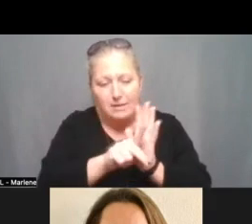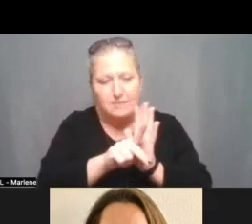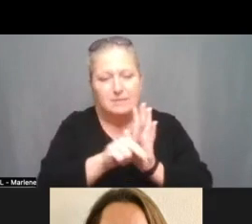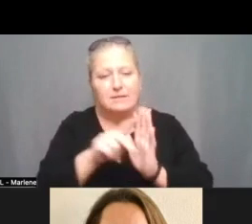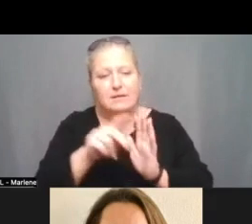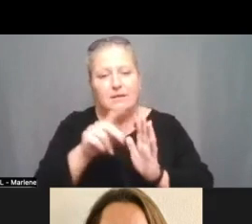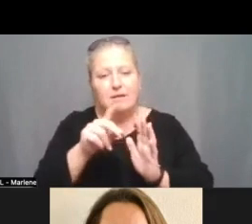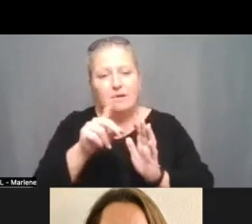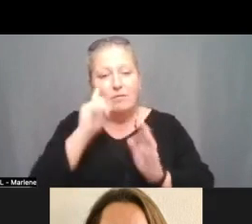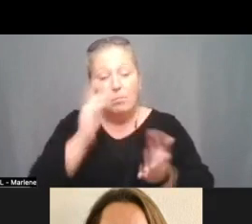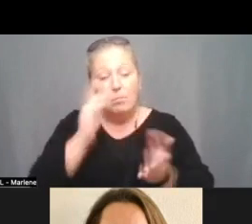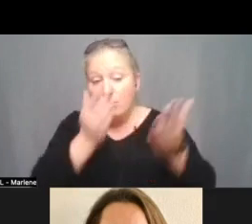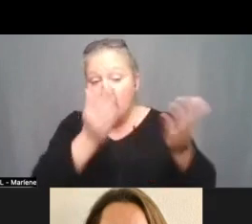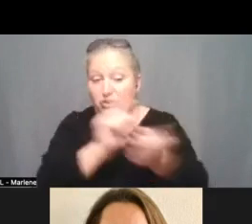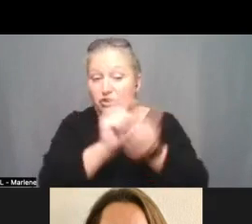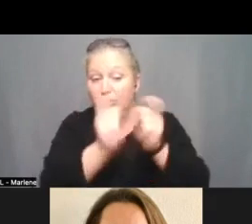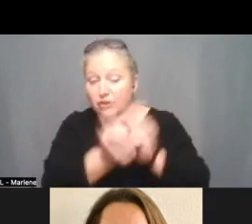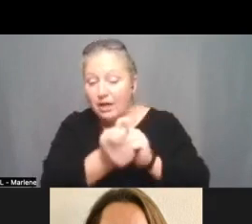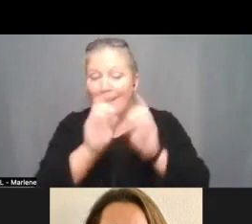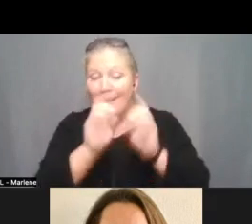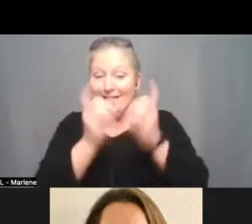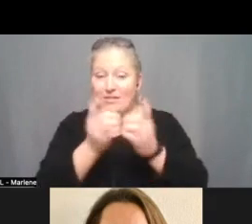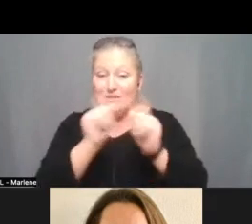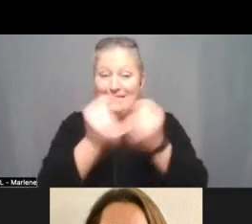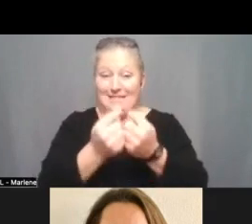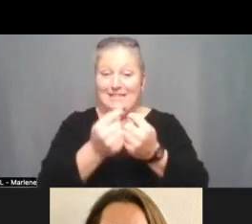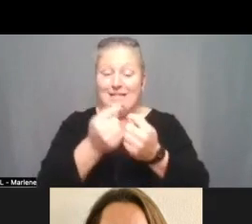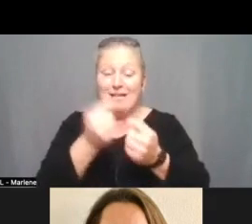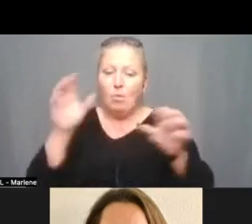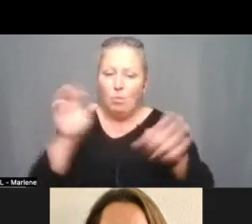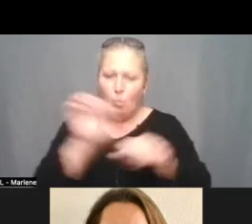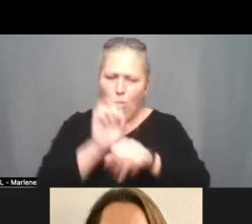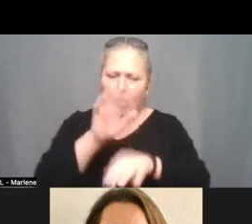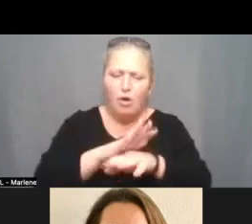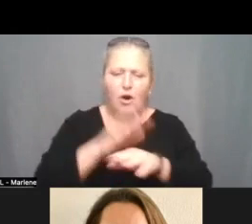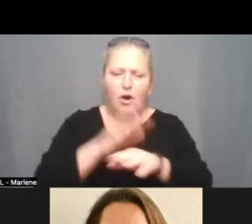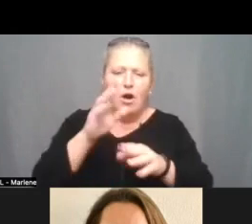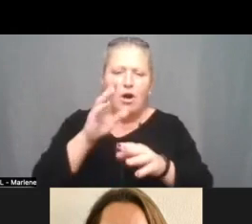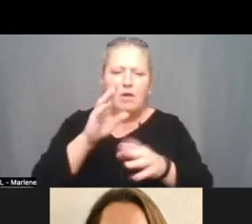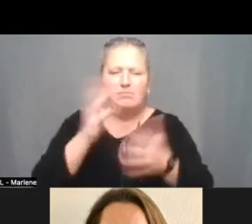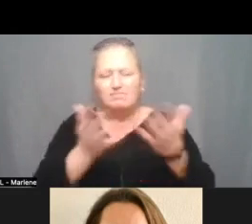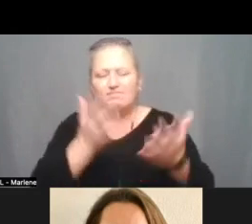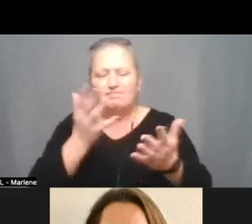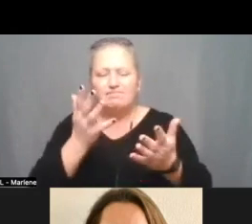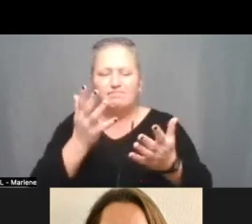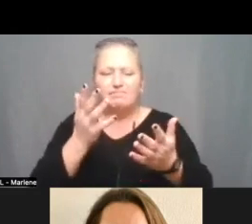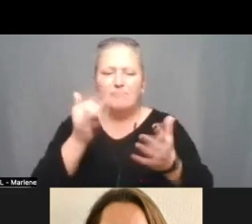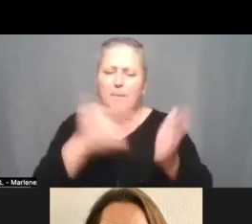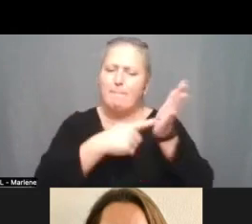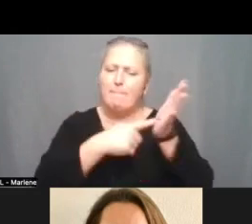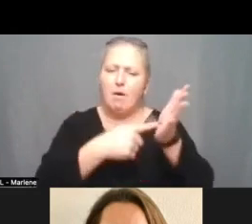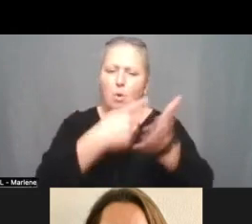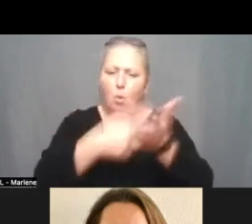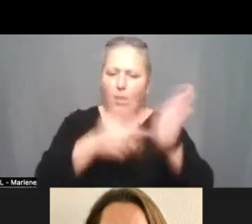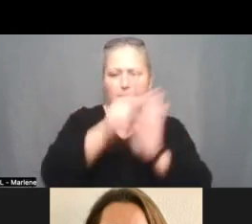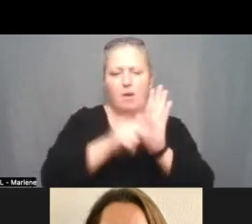some proposed changes that the district team had kind of worked on in terms of kind of an exemplar model for what those policies